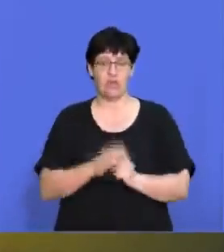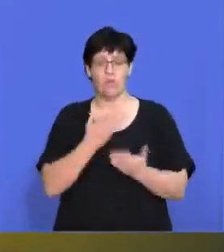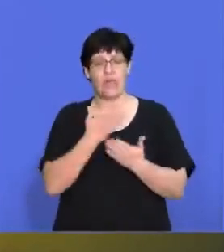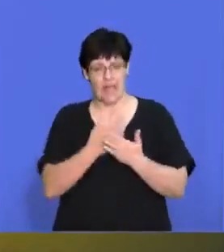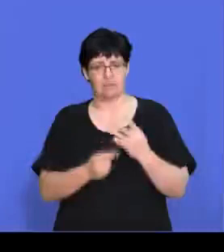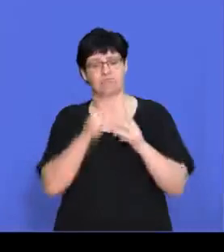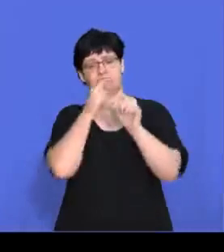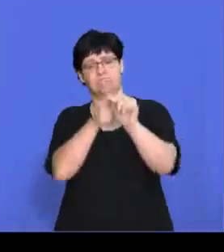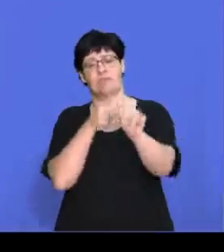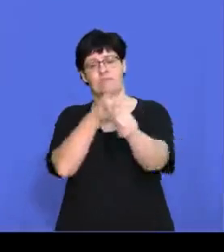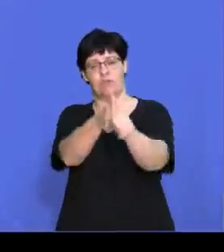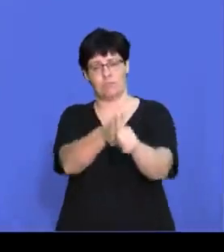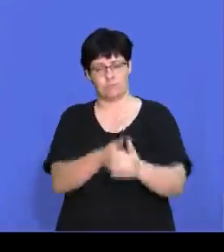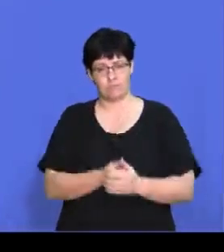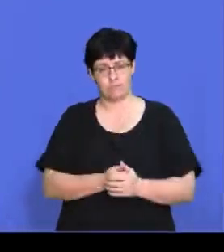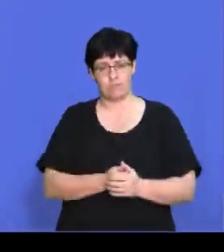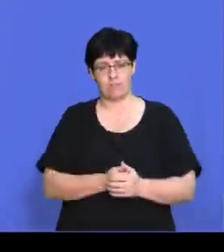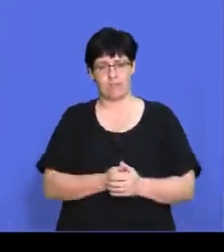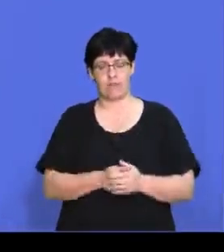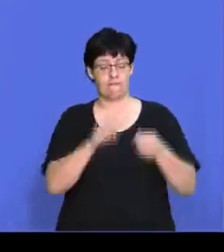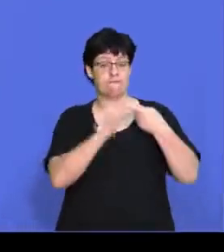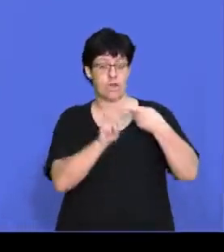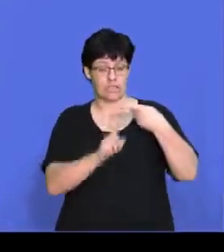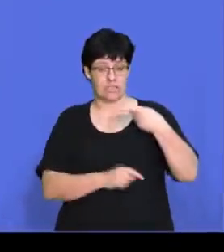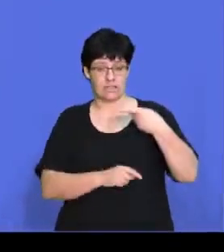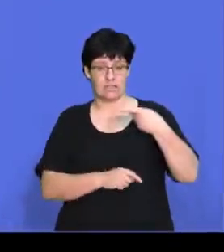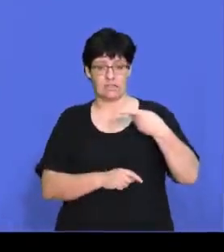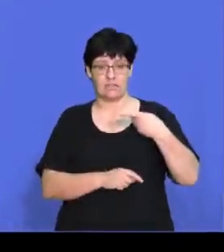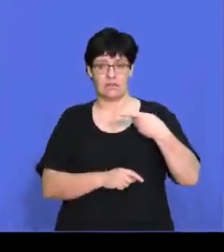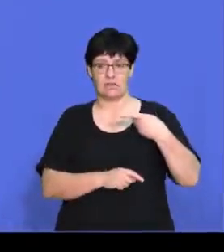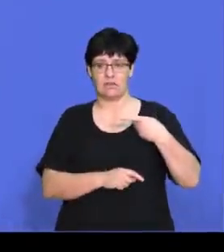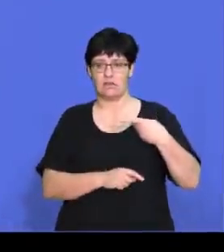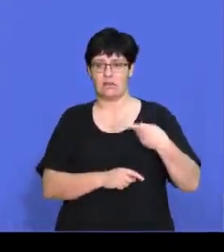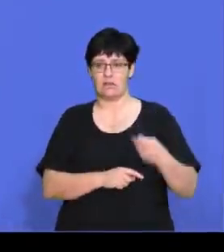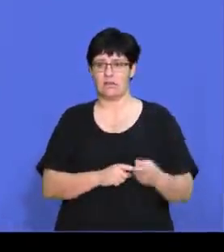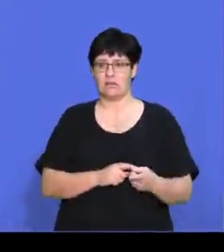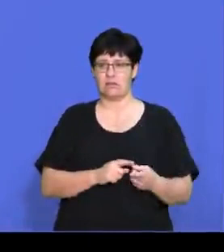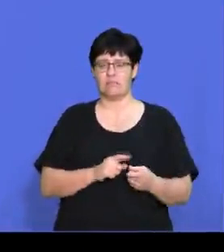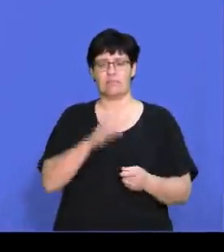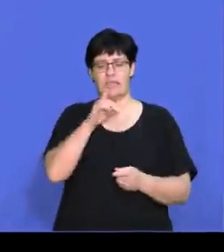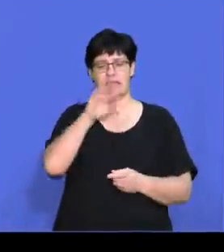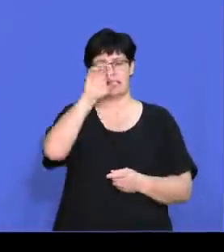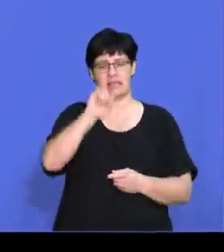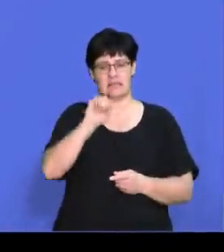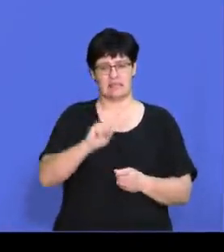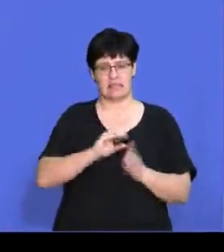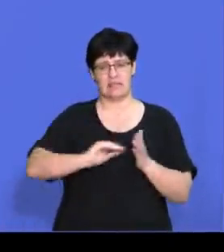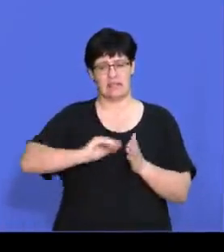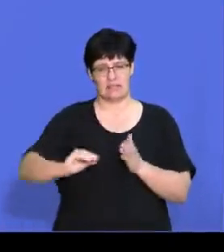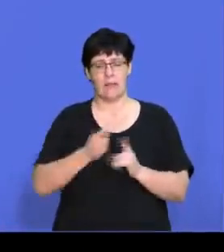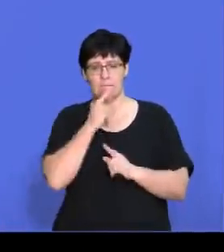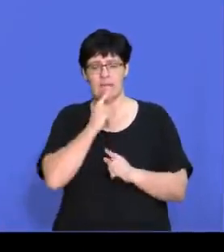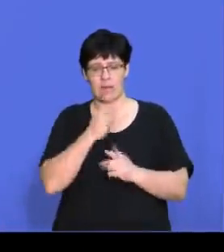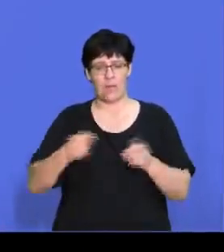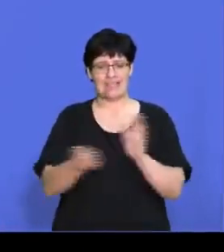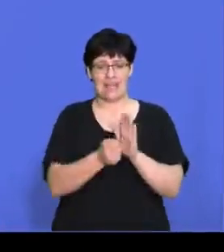follow. We look, the first strategy is divestiture or disinvestment, right? So that's where we're disposing or selling